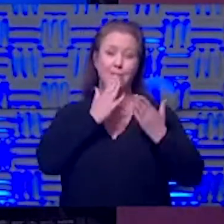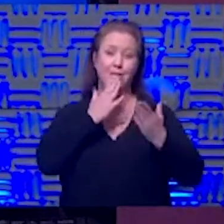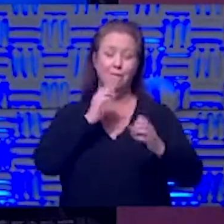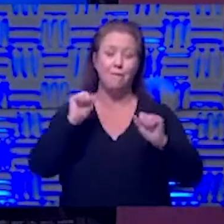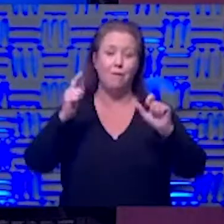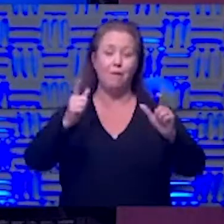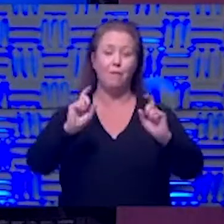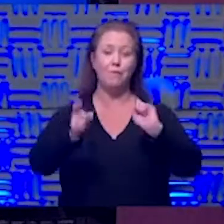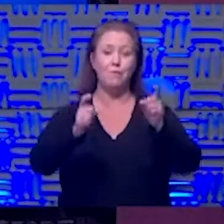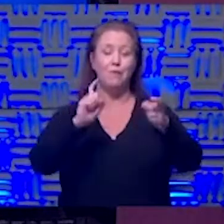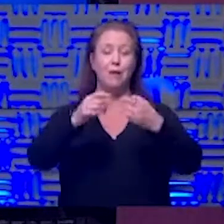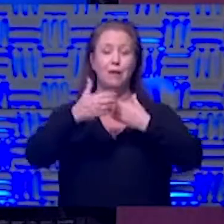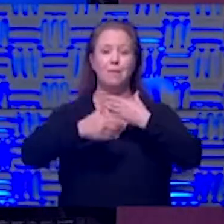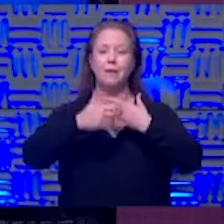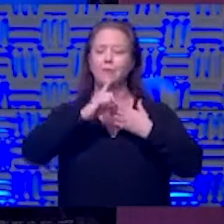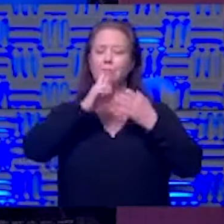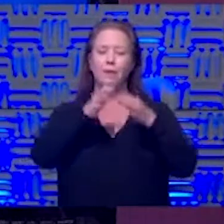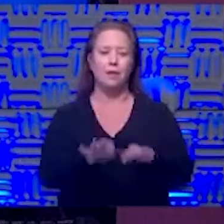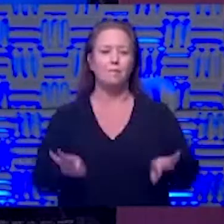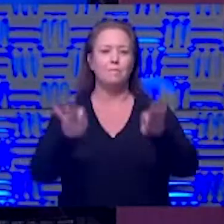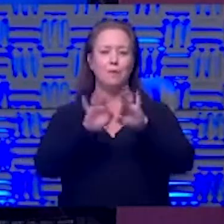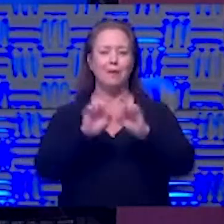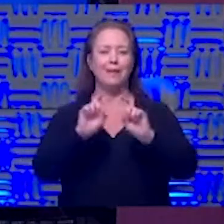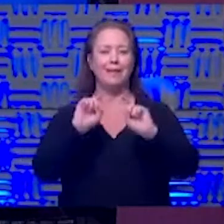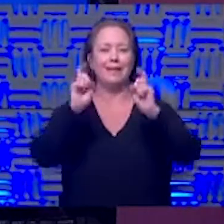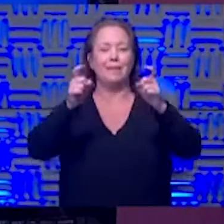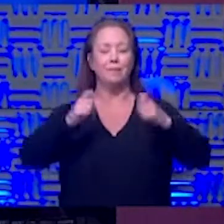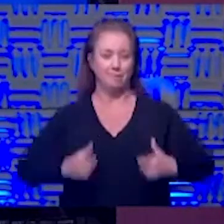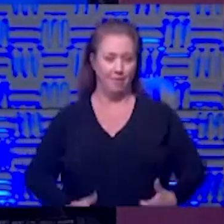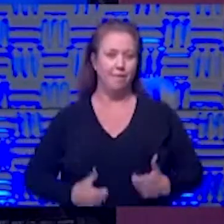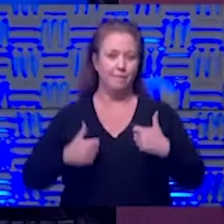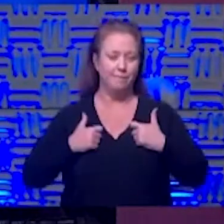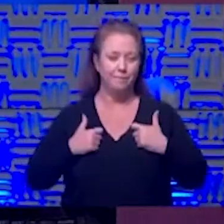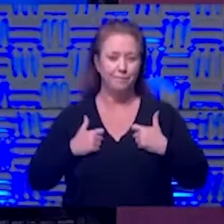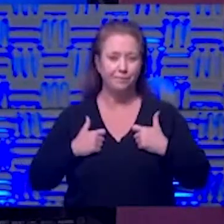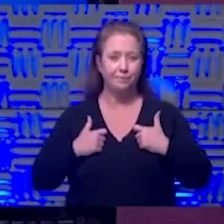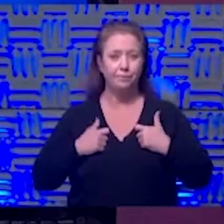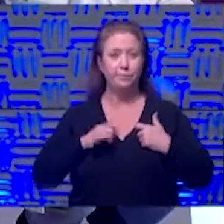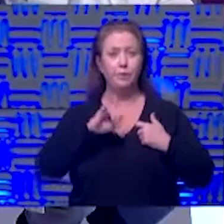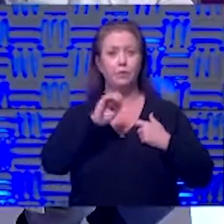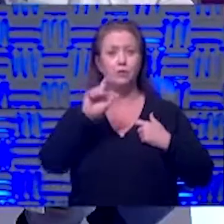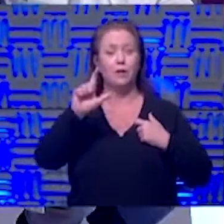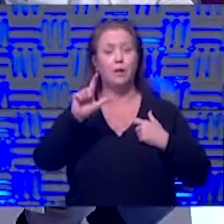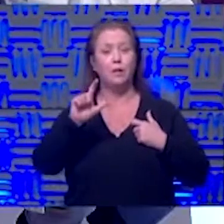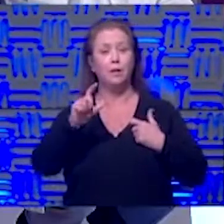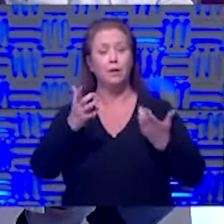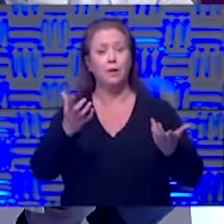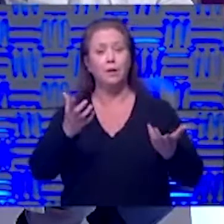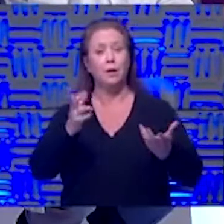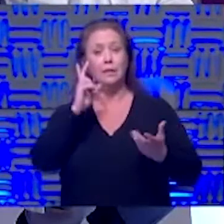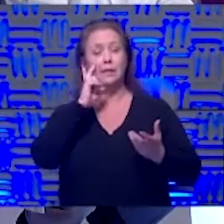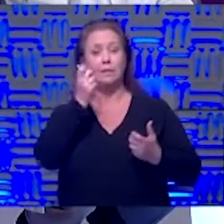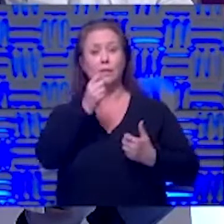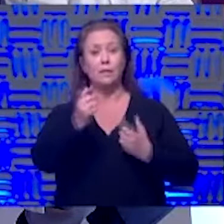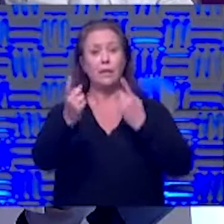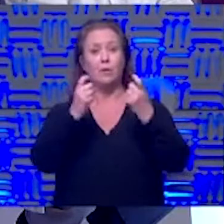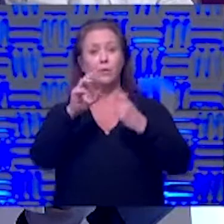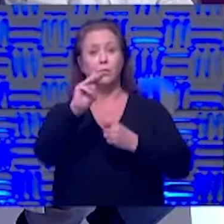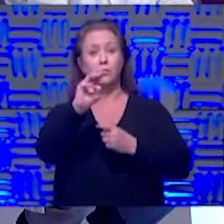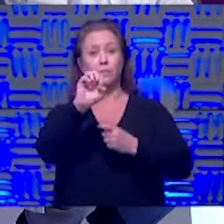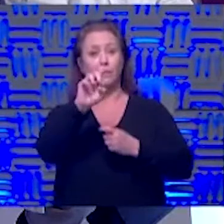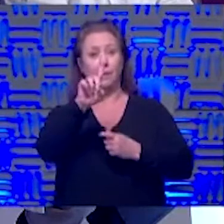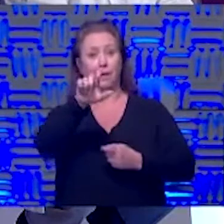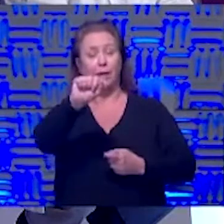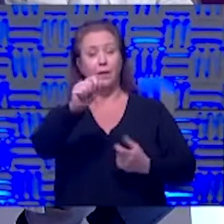you it is such an important thing the gift of life well jill how are we doing this morning first of all let's see if there's any questions from media